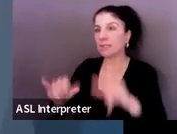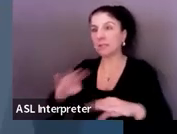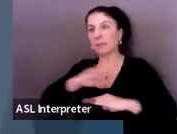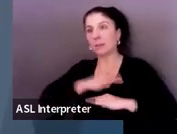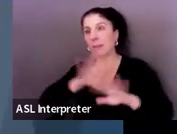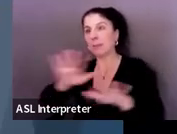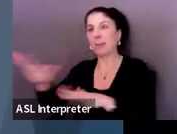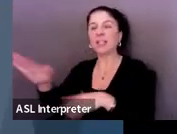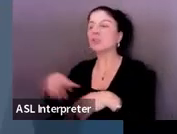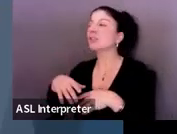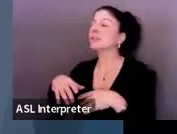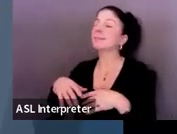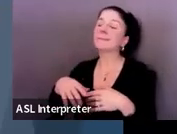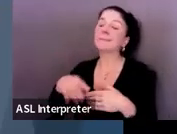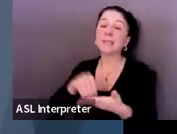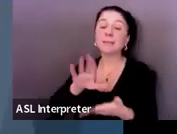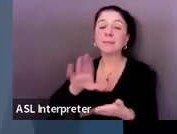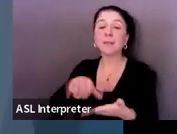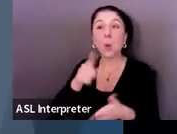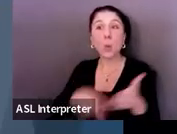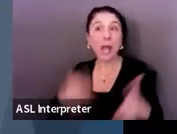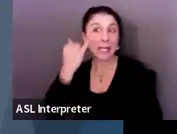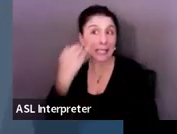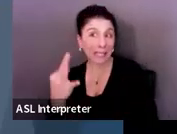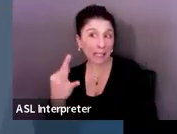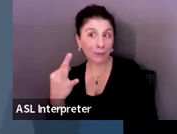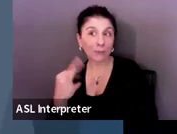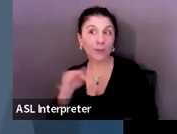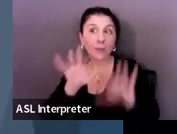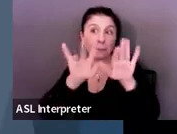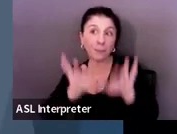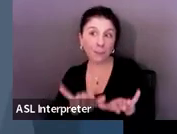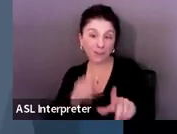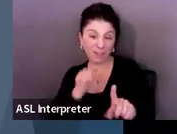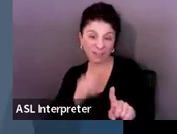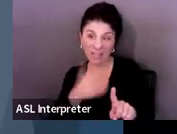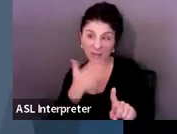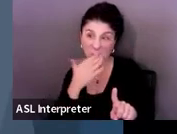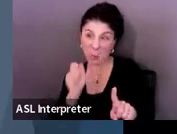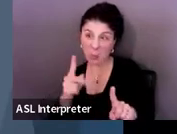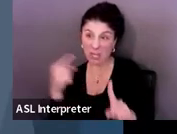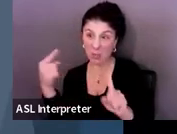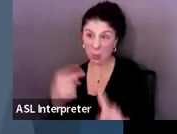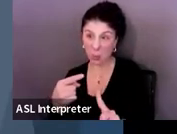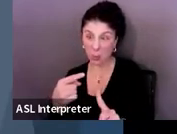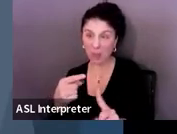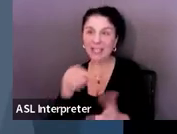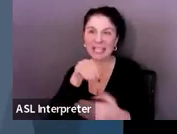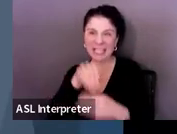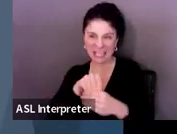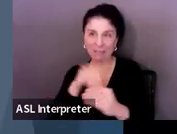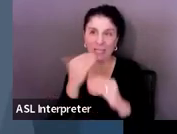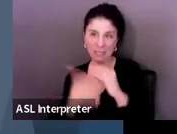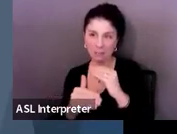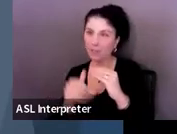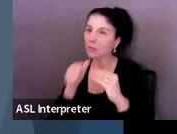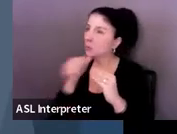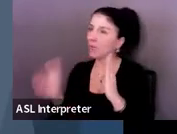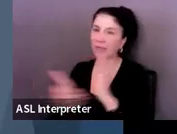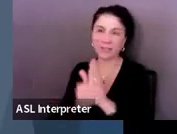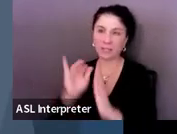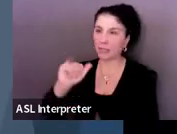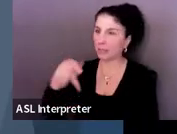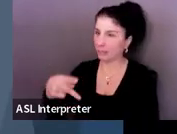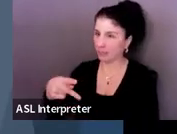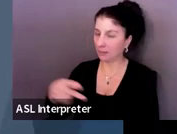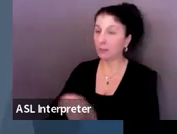So just as a hypothetical, you can always shoot us an email and be like, is this an okay goal? Or I'm thinking about putting this in my transition plan,